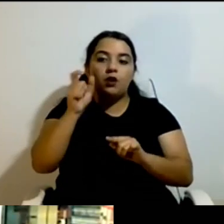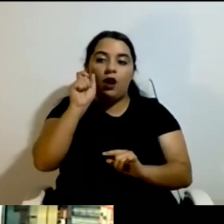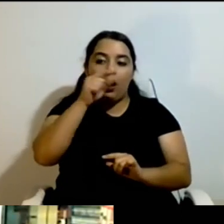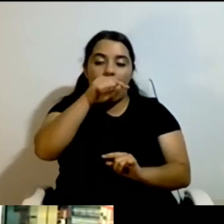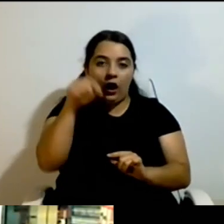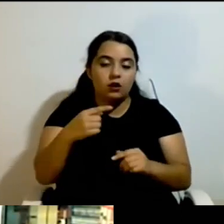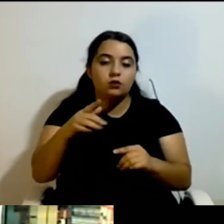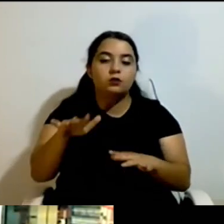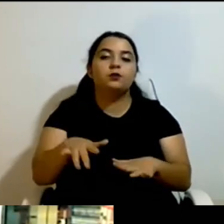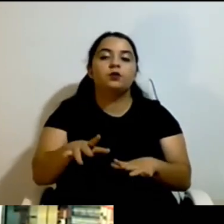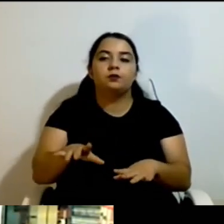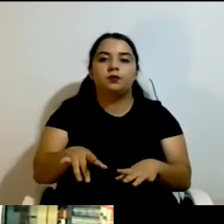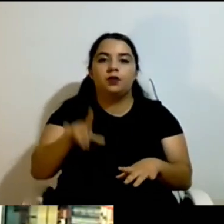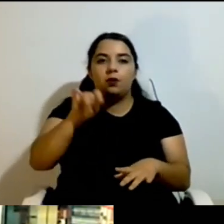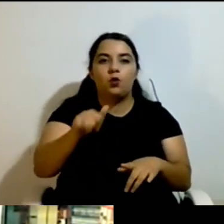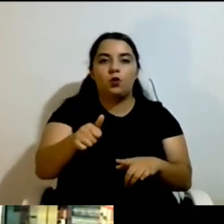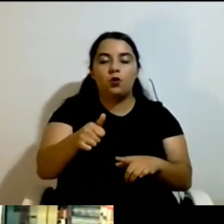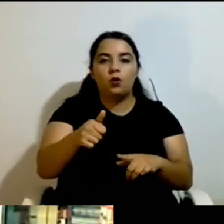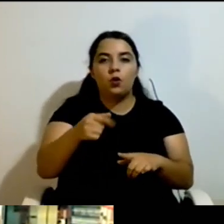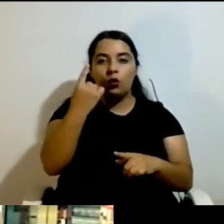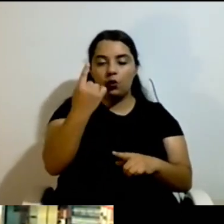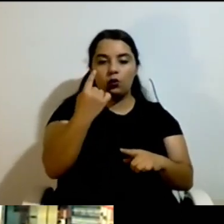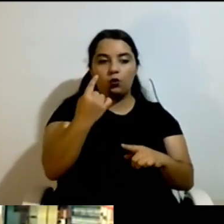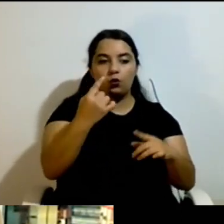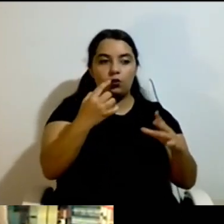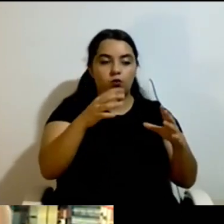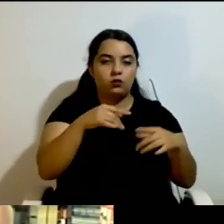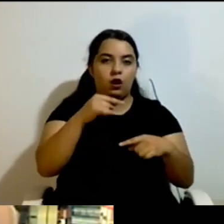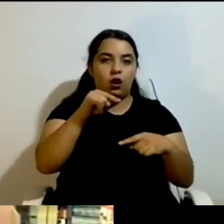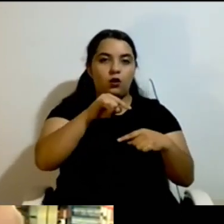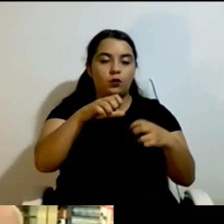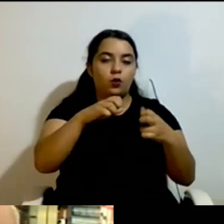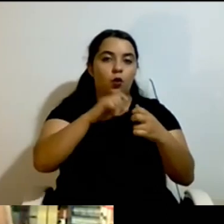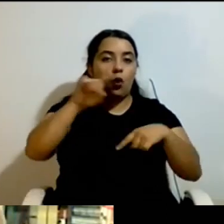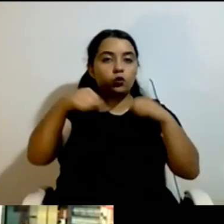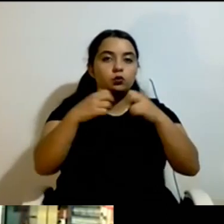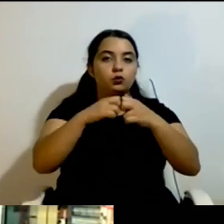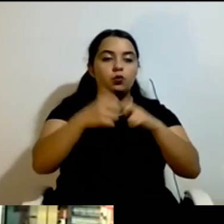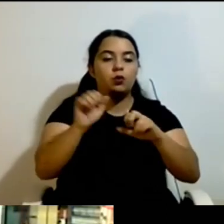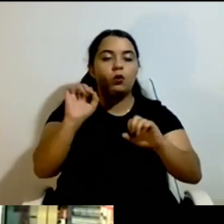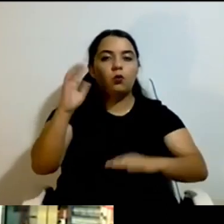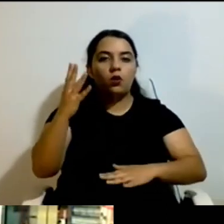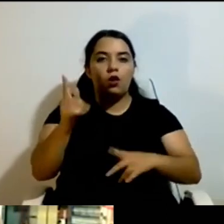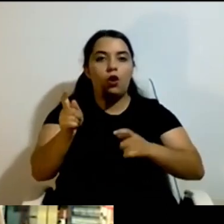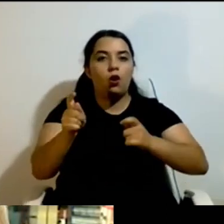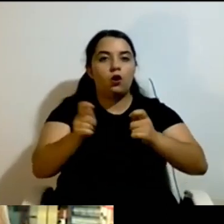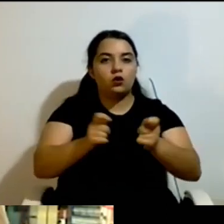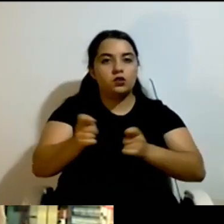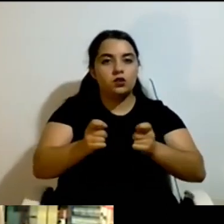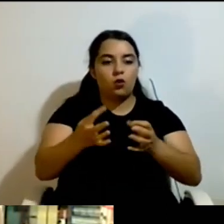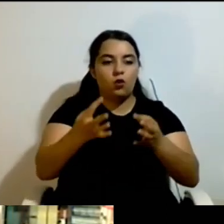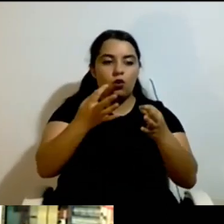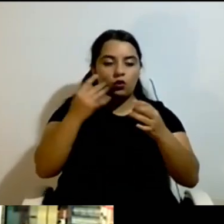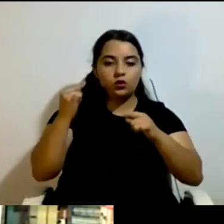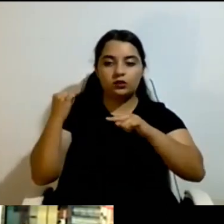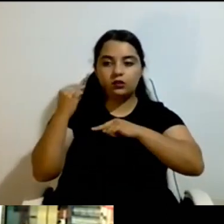the traditional disability organizations, which are many and which are powerful and which have a lobby in